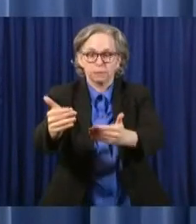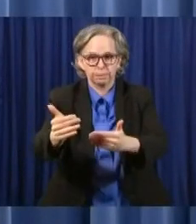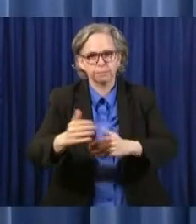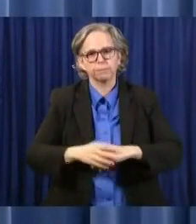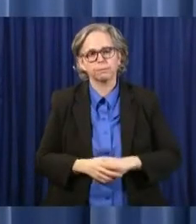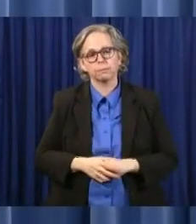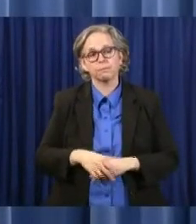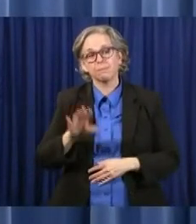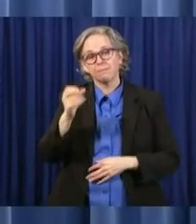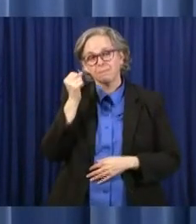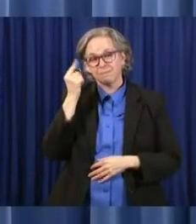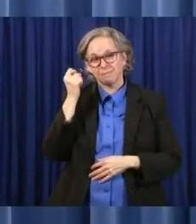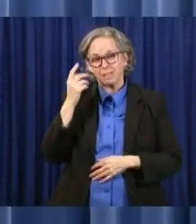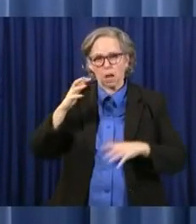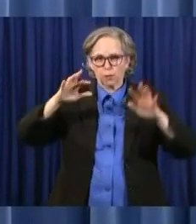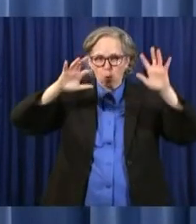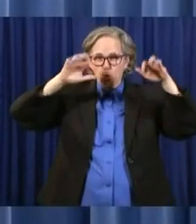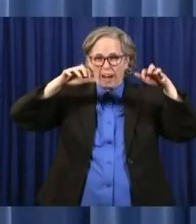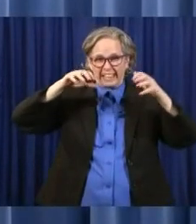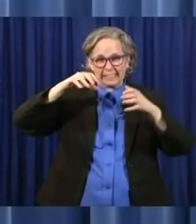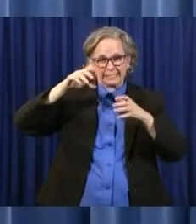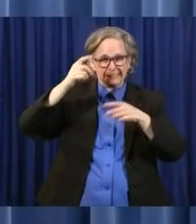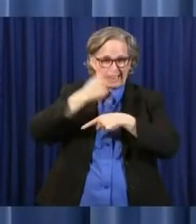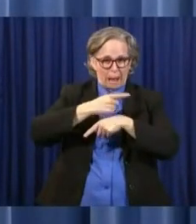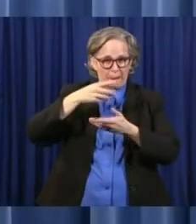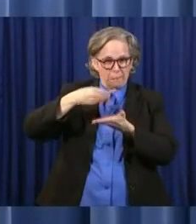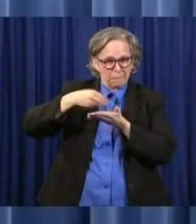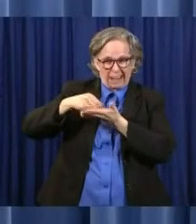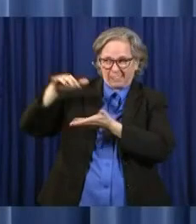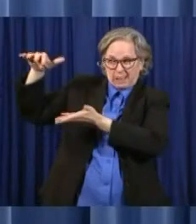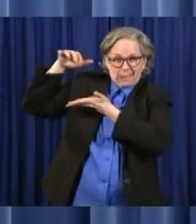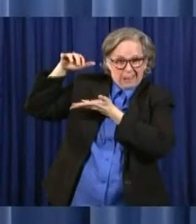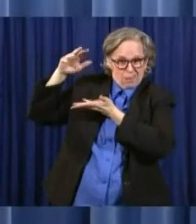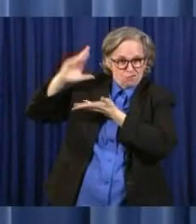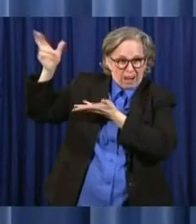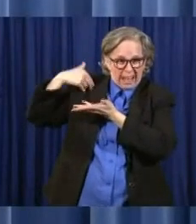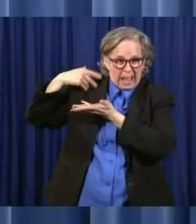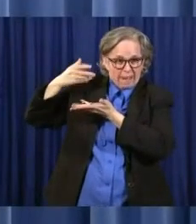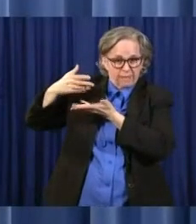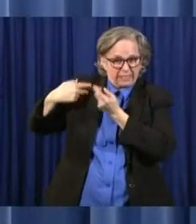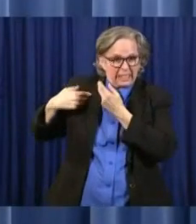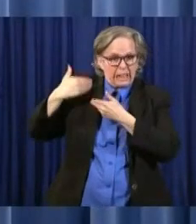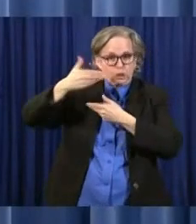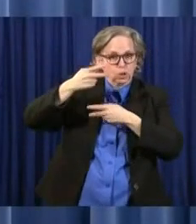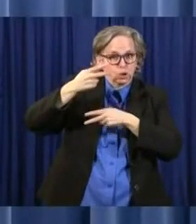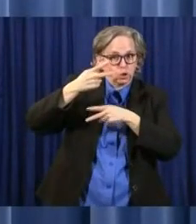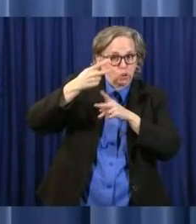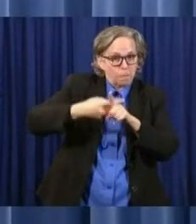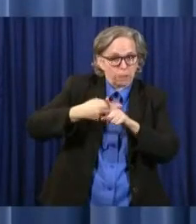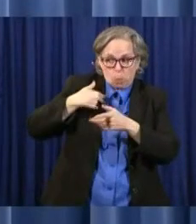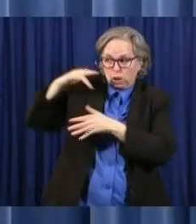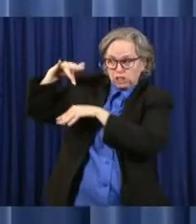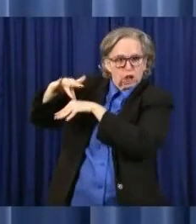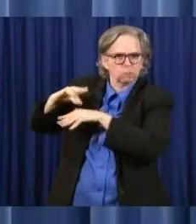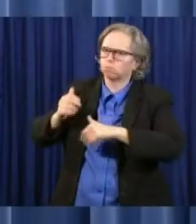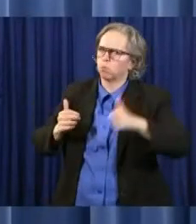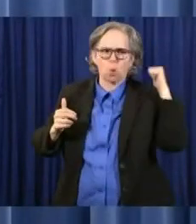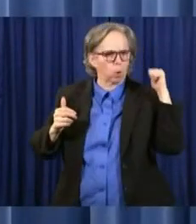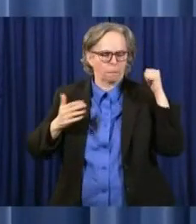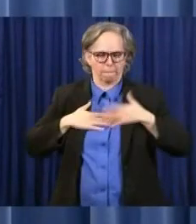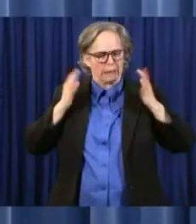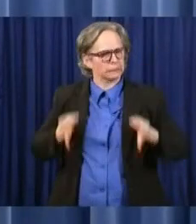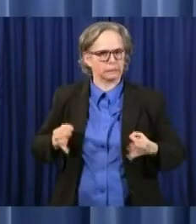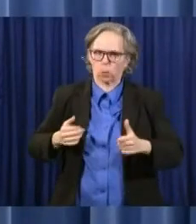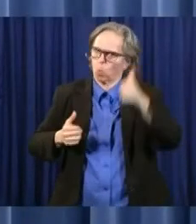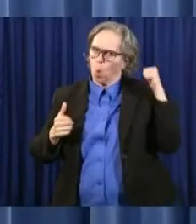raining day fund for the next two months. We have decided to make cuts, which will enable us to